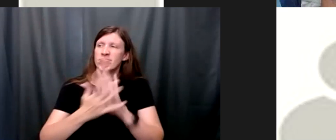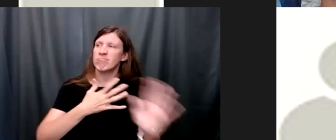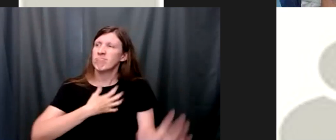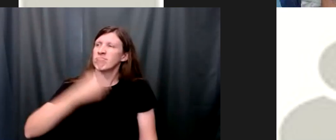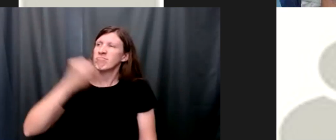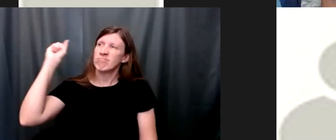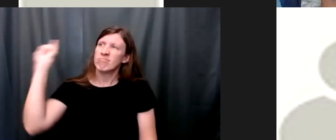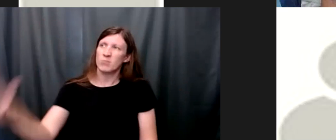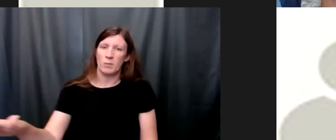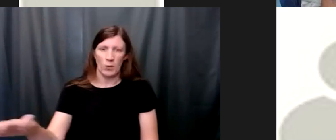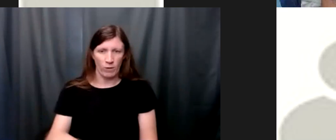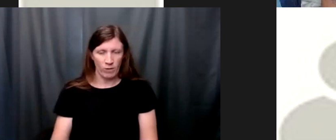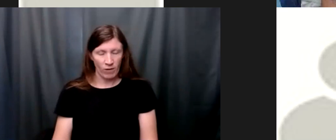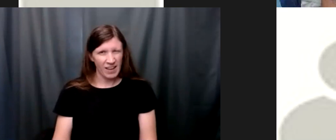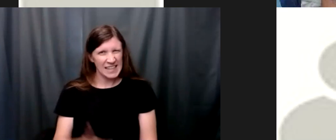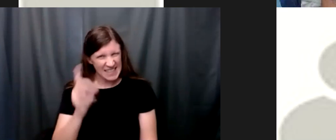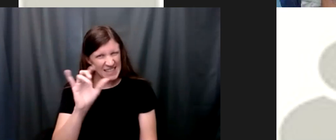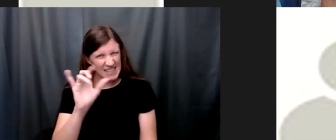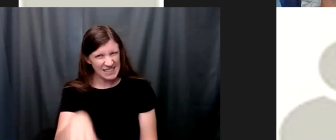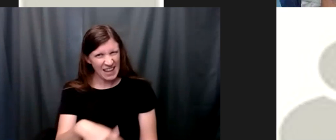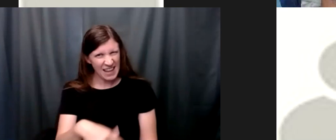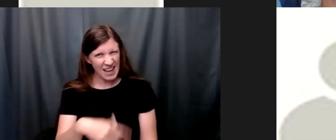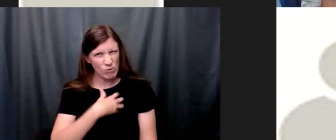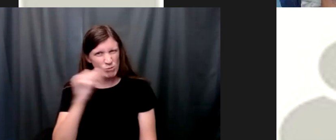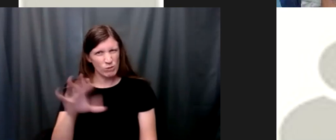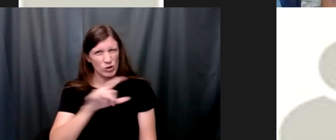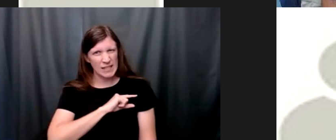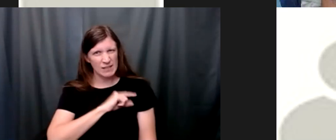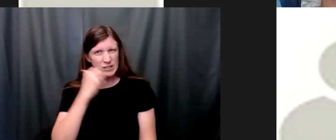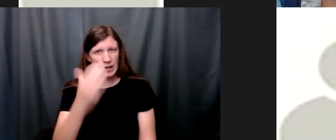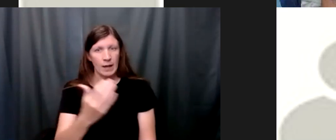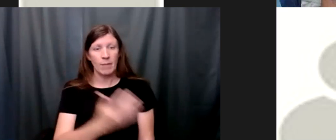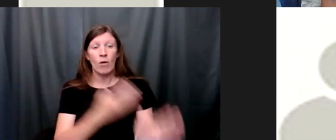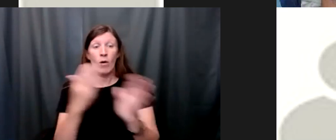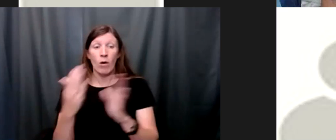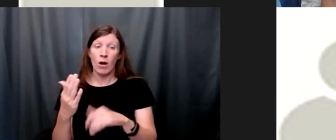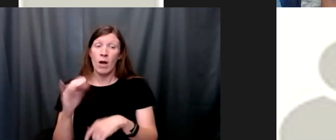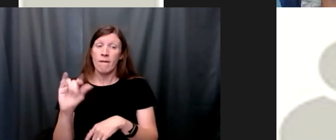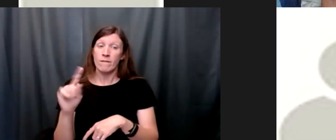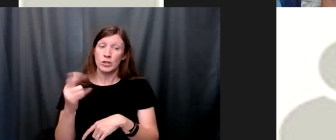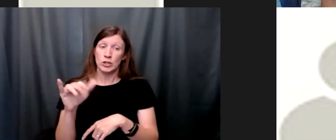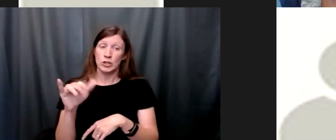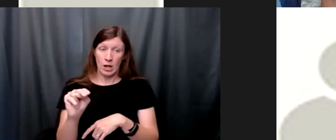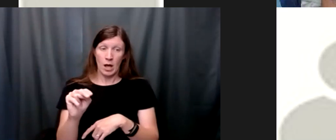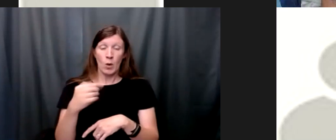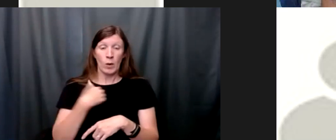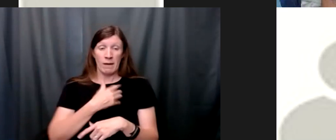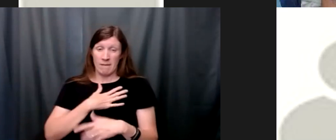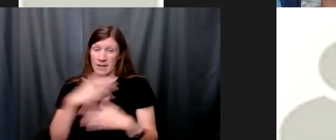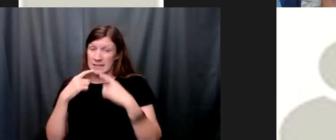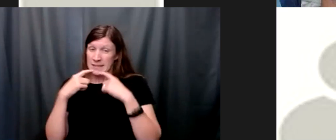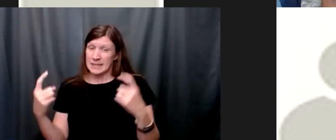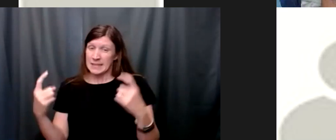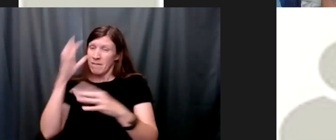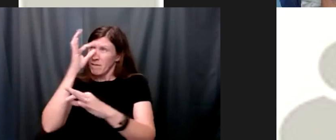around with us or this one we looked at earlier this year if we confess our sins he is faithful and just and will forgive us our sins and purify us from